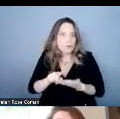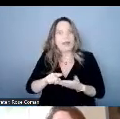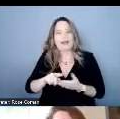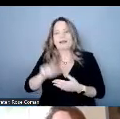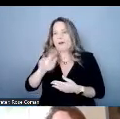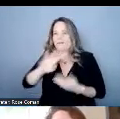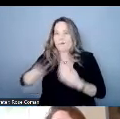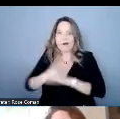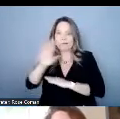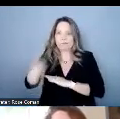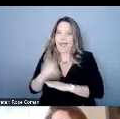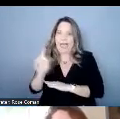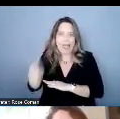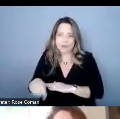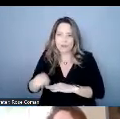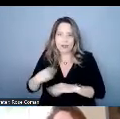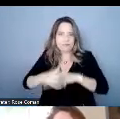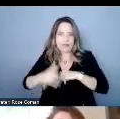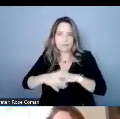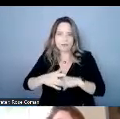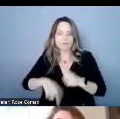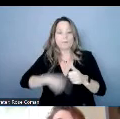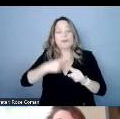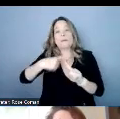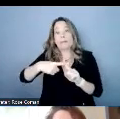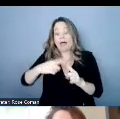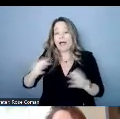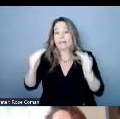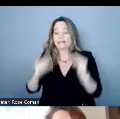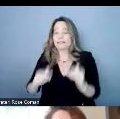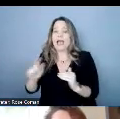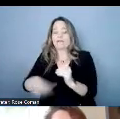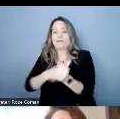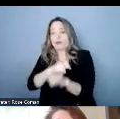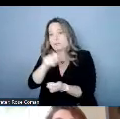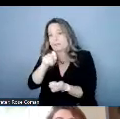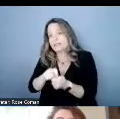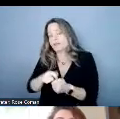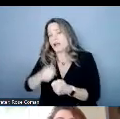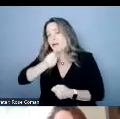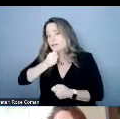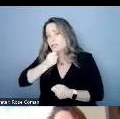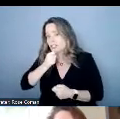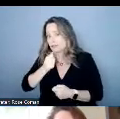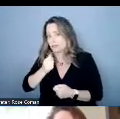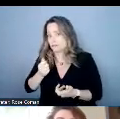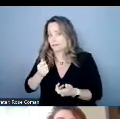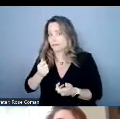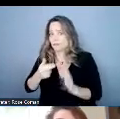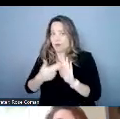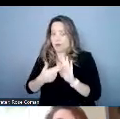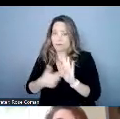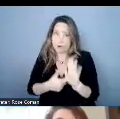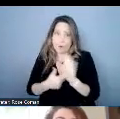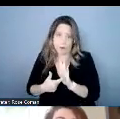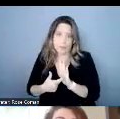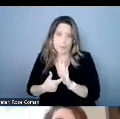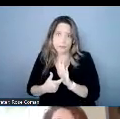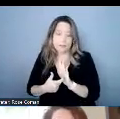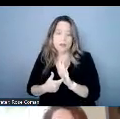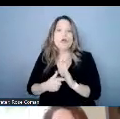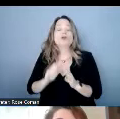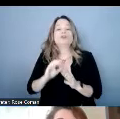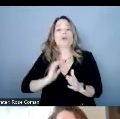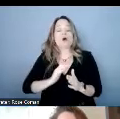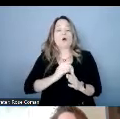confidentiality and privacy requirements our compliance with all of that is directly tied to our